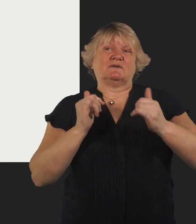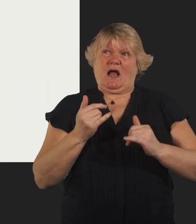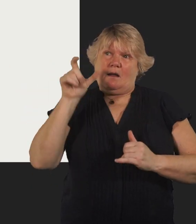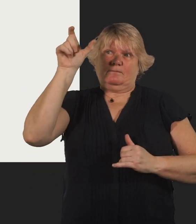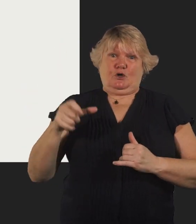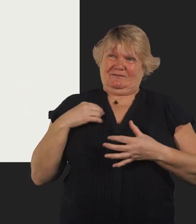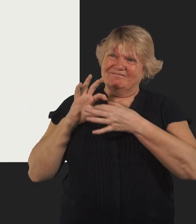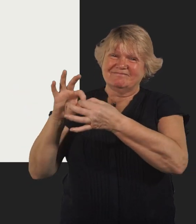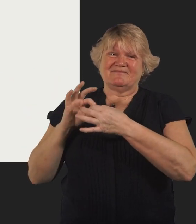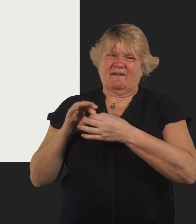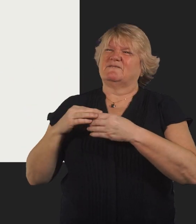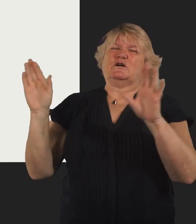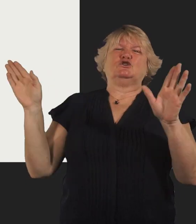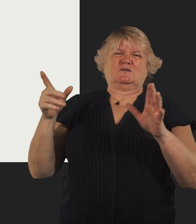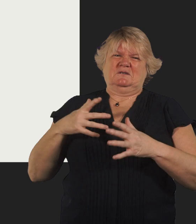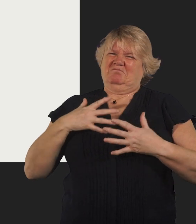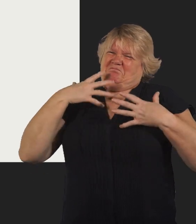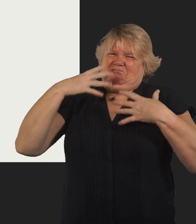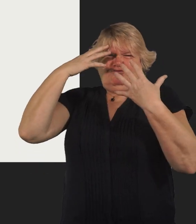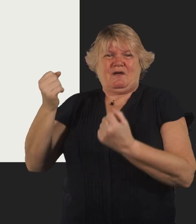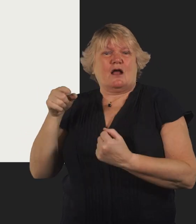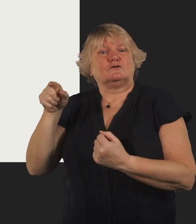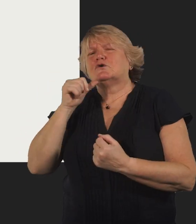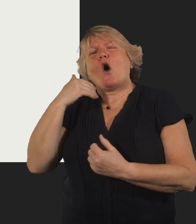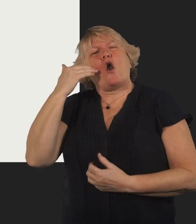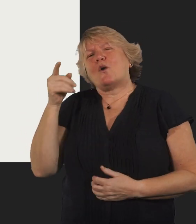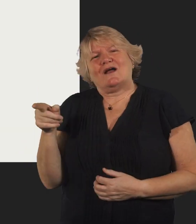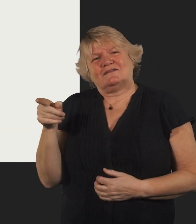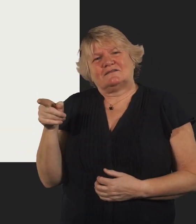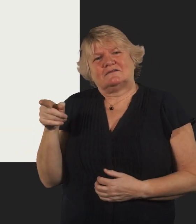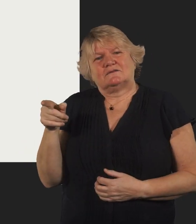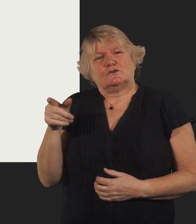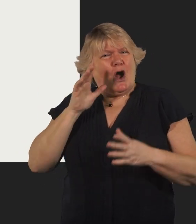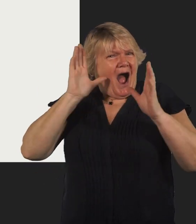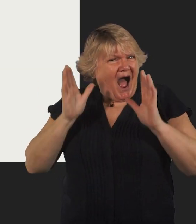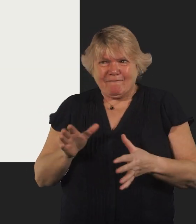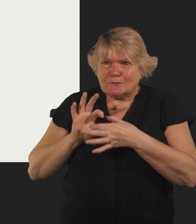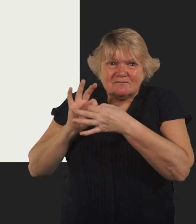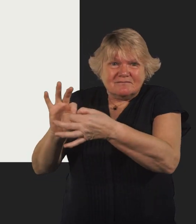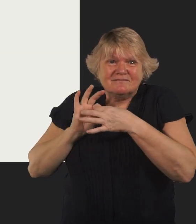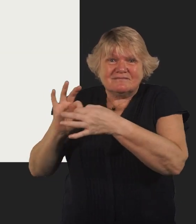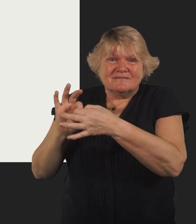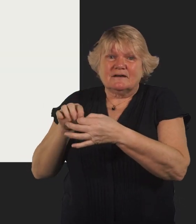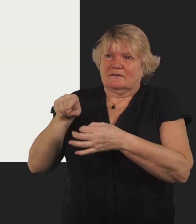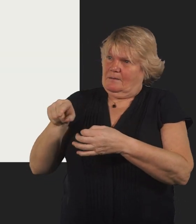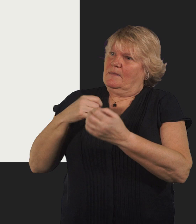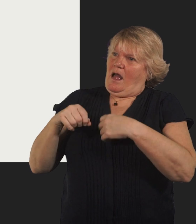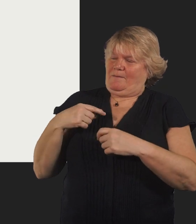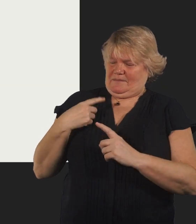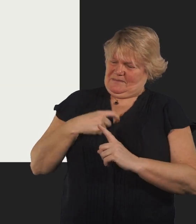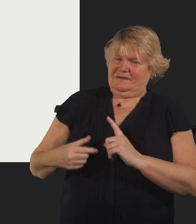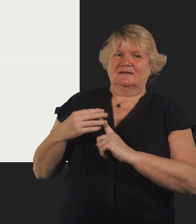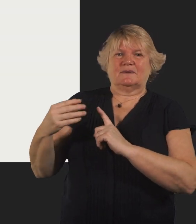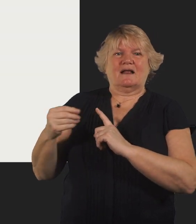sometimes an aggrieved former partner but not always you do not have to be in a relationship with the